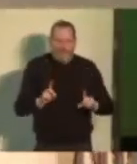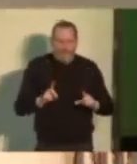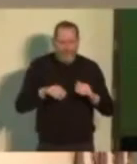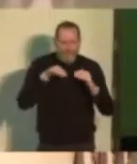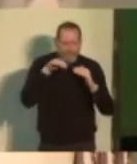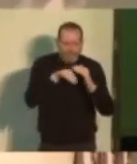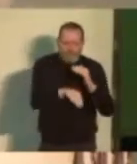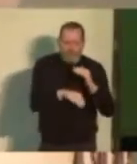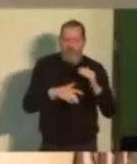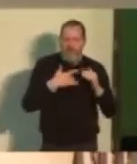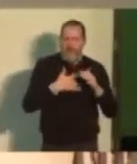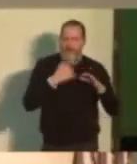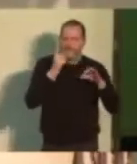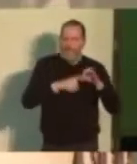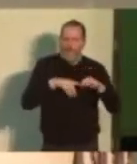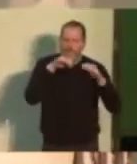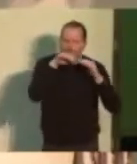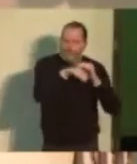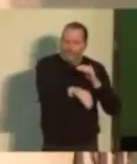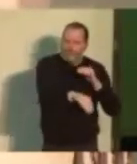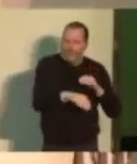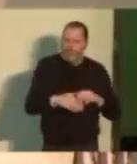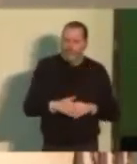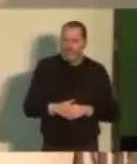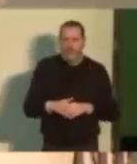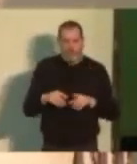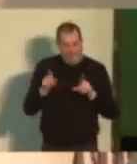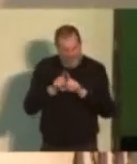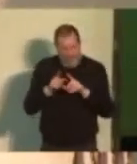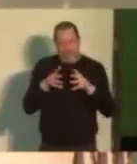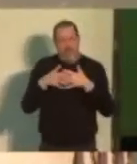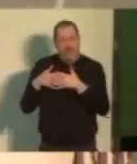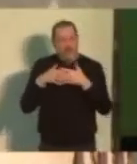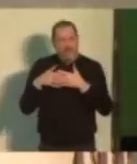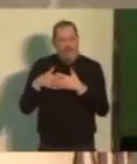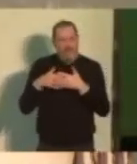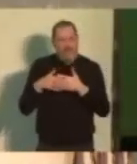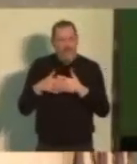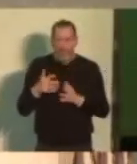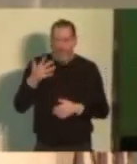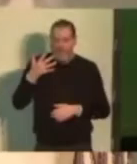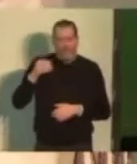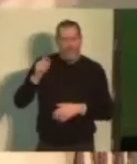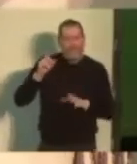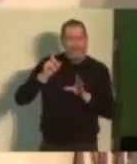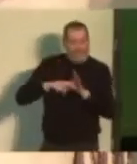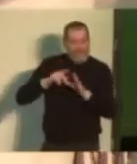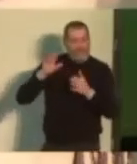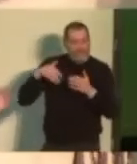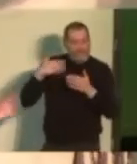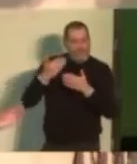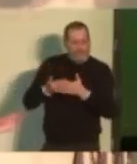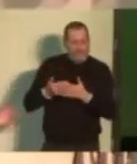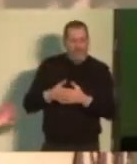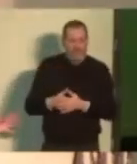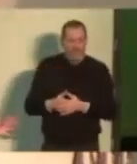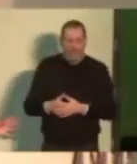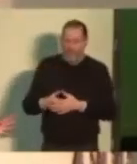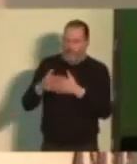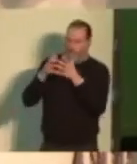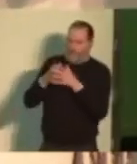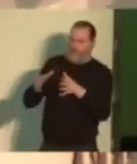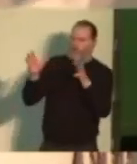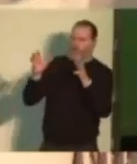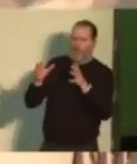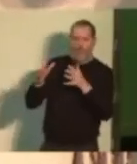decline in their standard of living. In my country, in almost the last 50 years, despite a huge explosion of